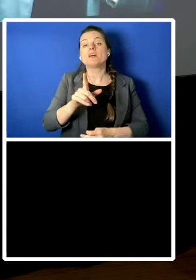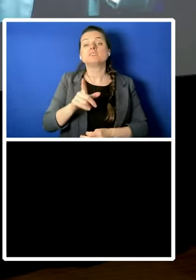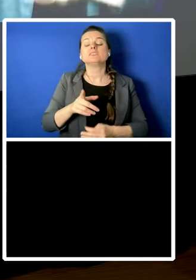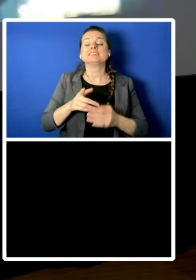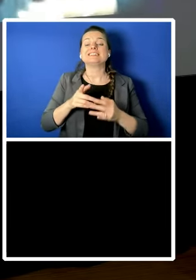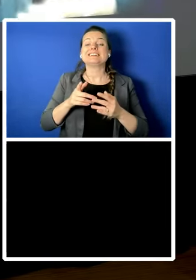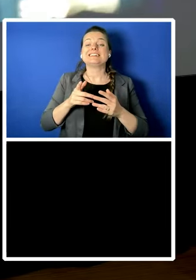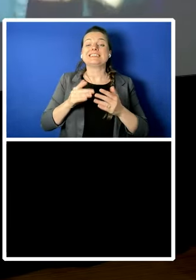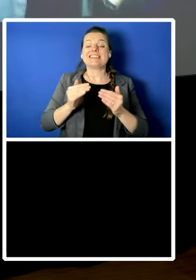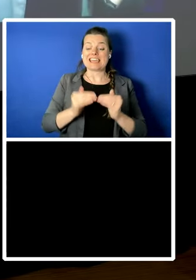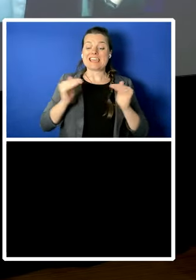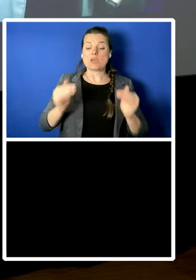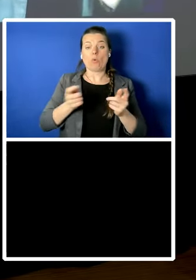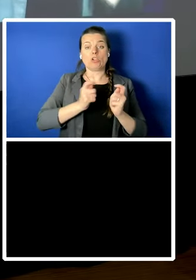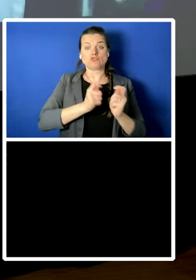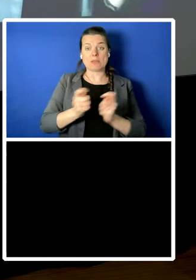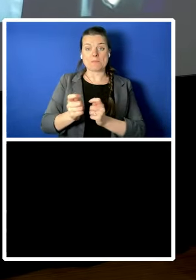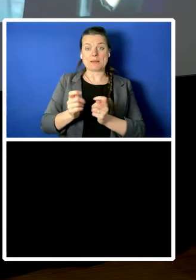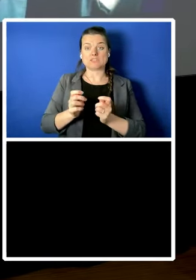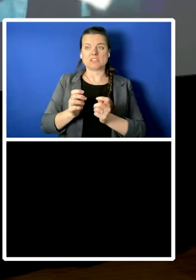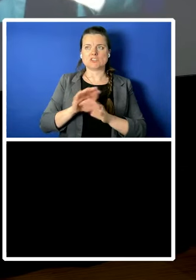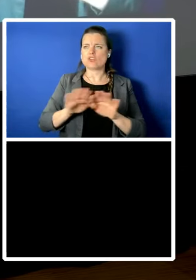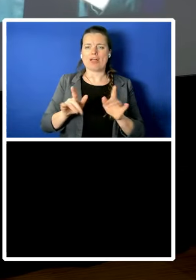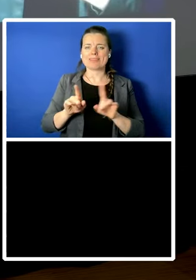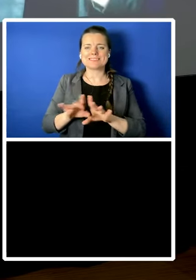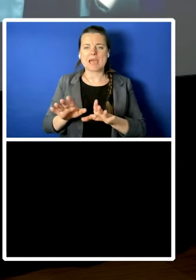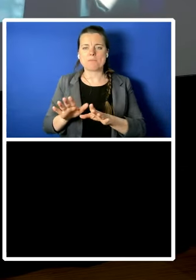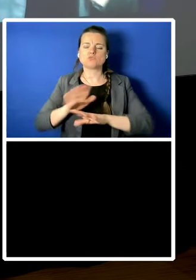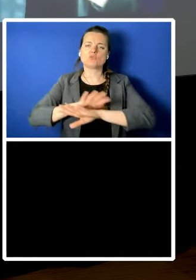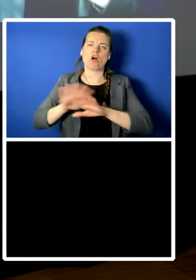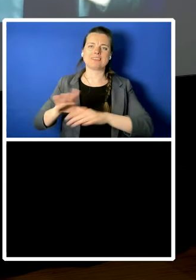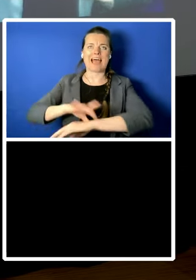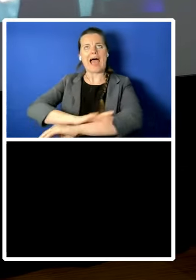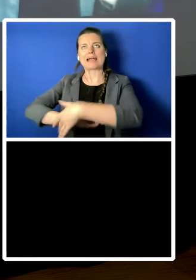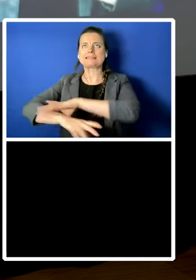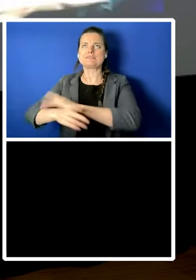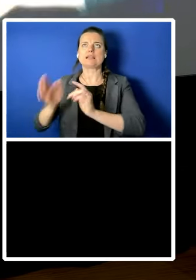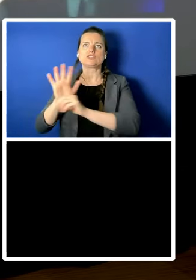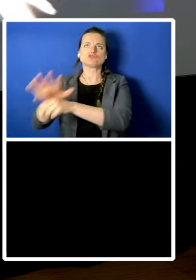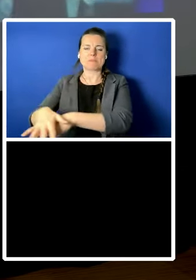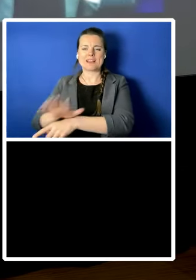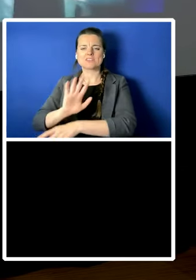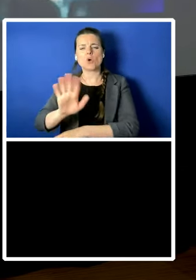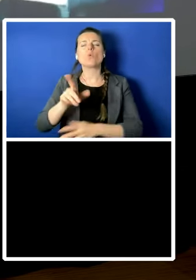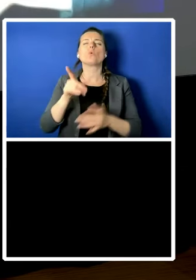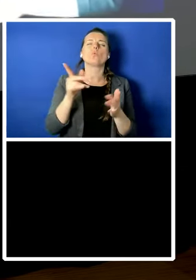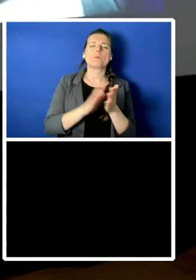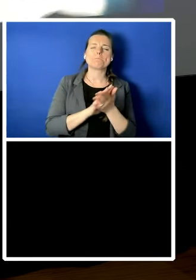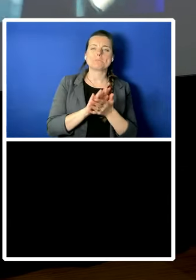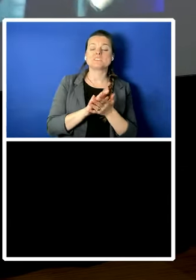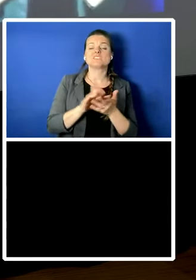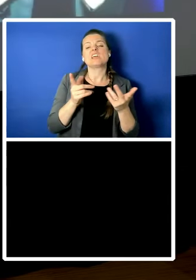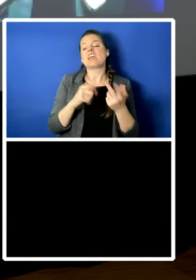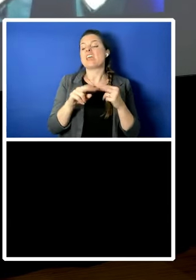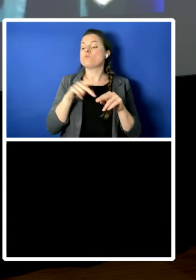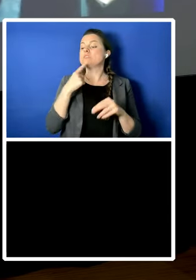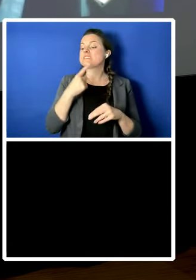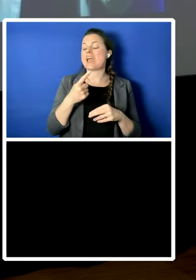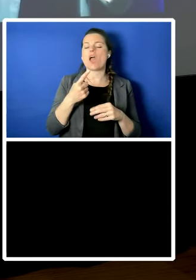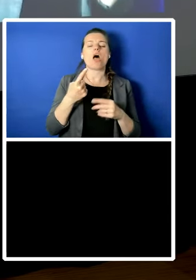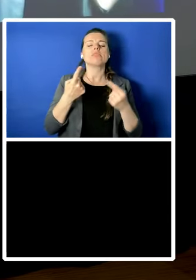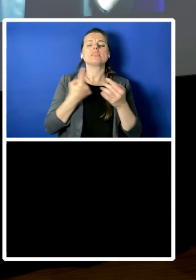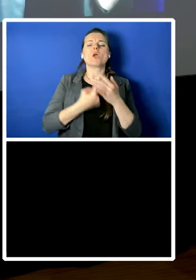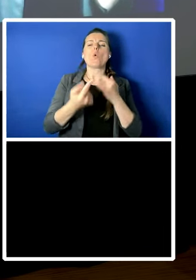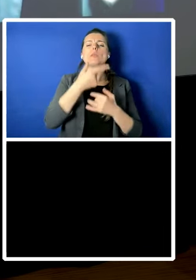so if for example we say the only people allowed into this lecture tonight are going to be are going to